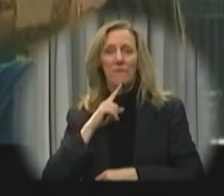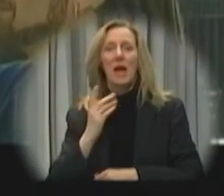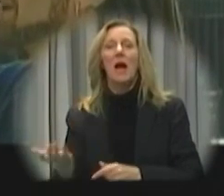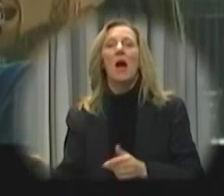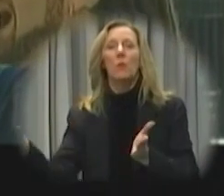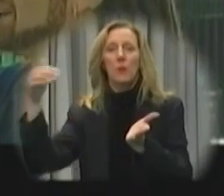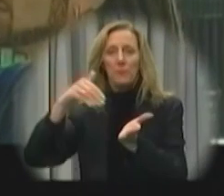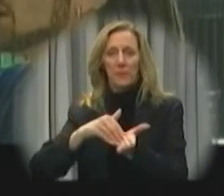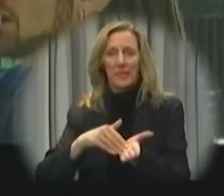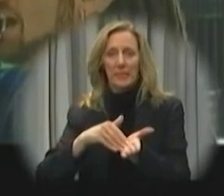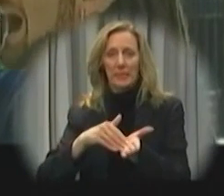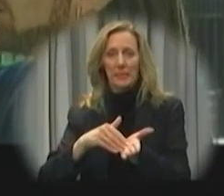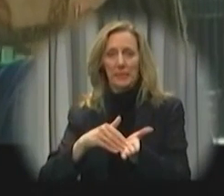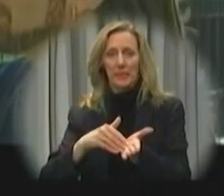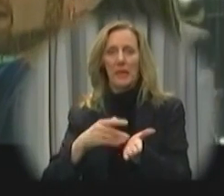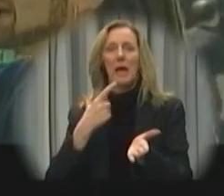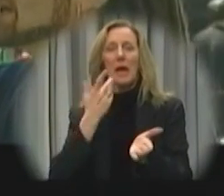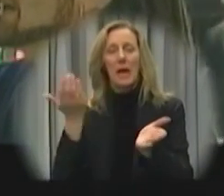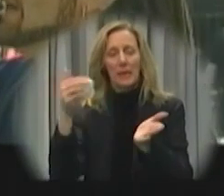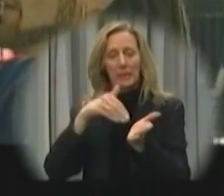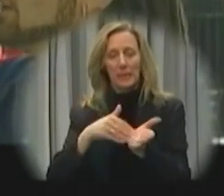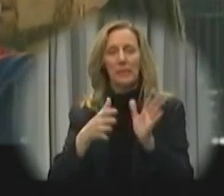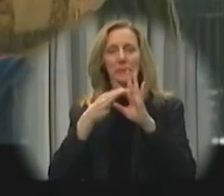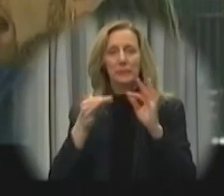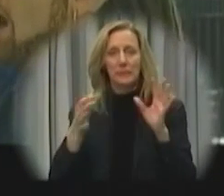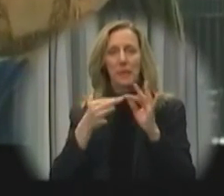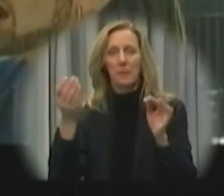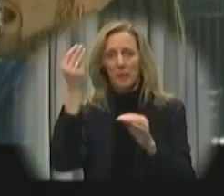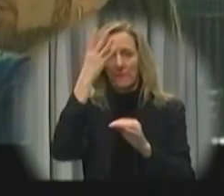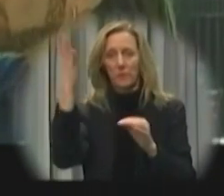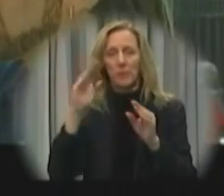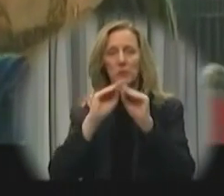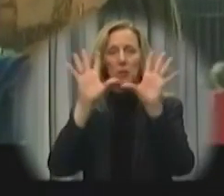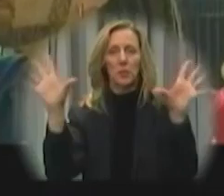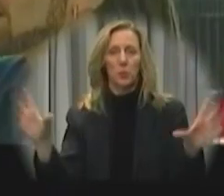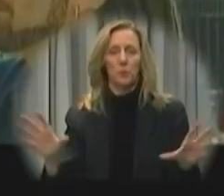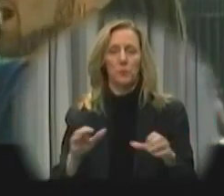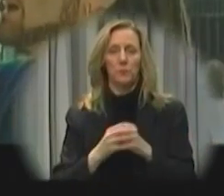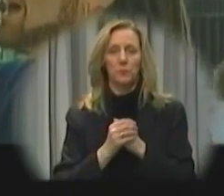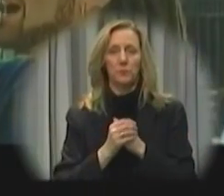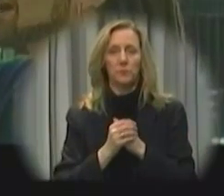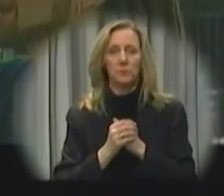deaf and repeat a statement to ensure that the information is understood.